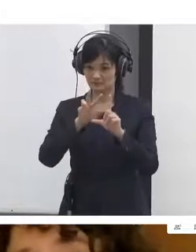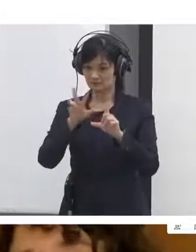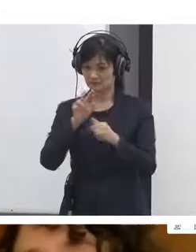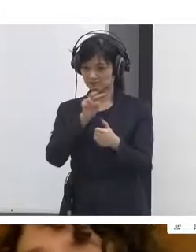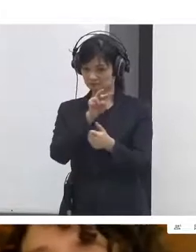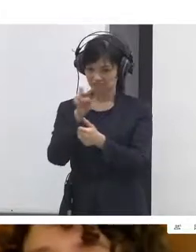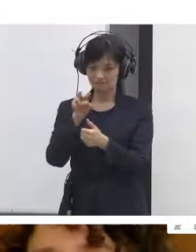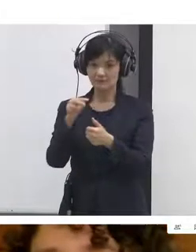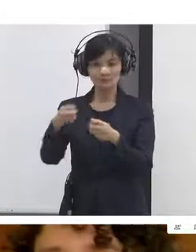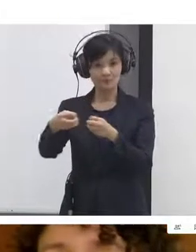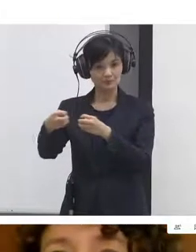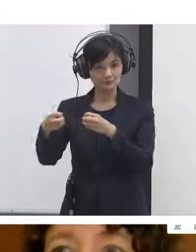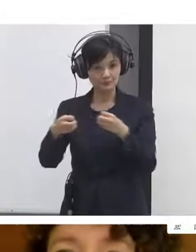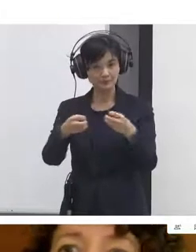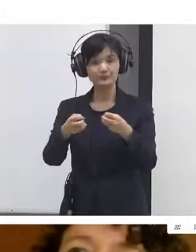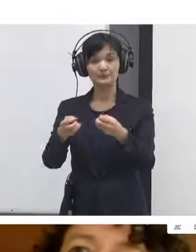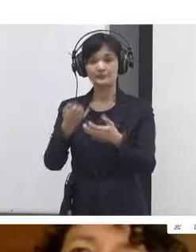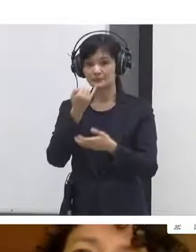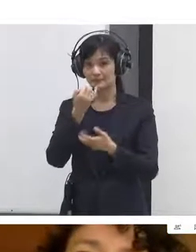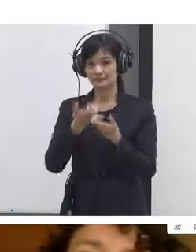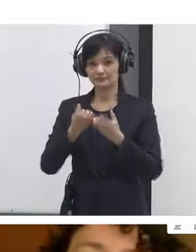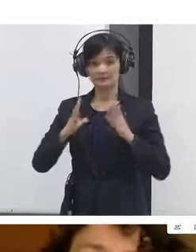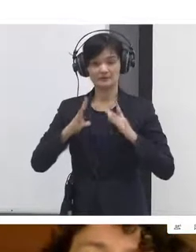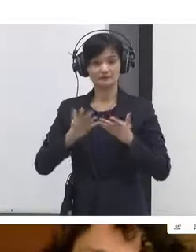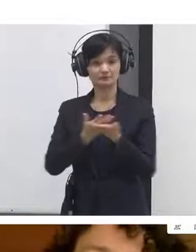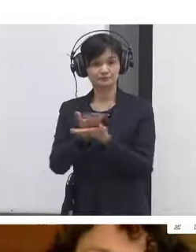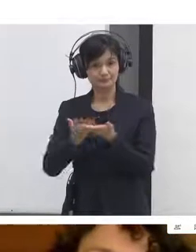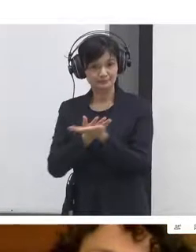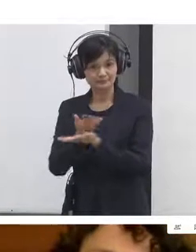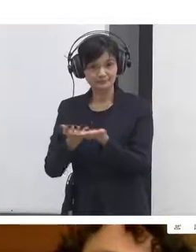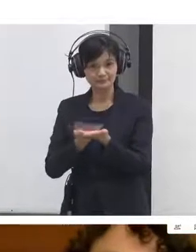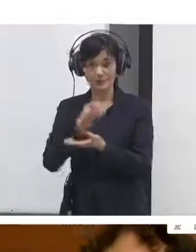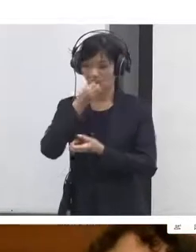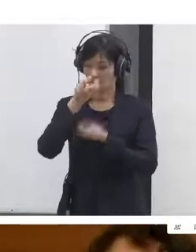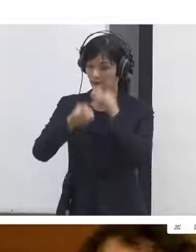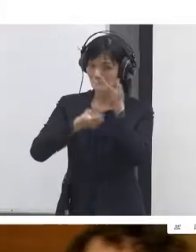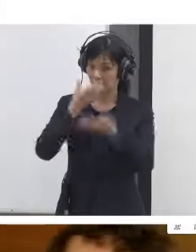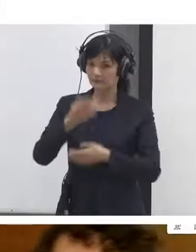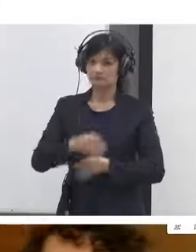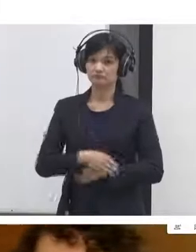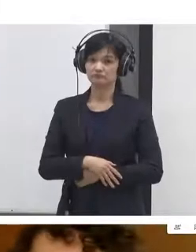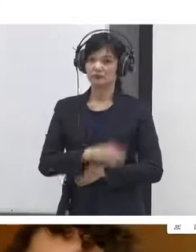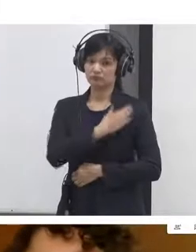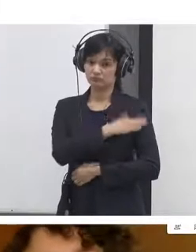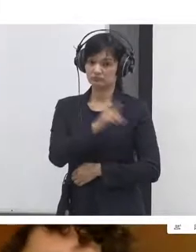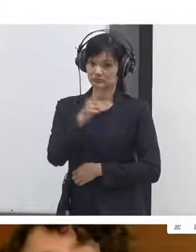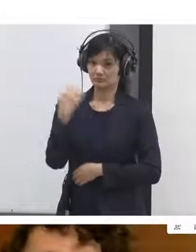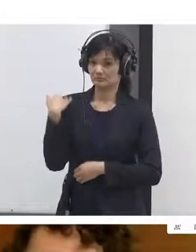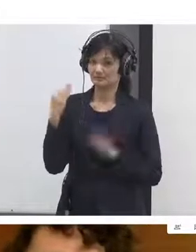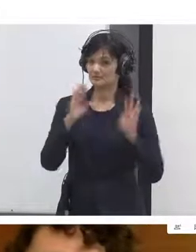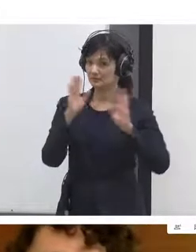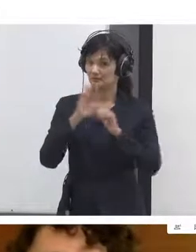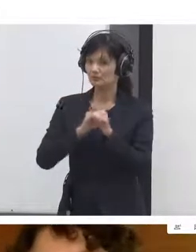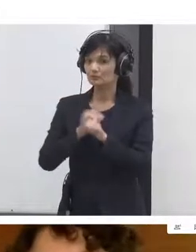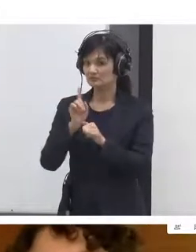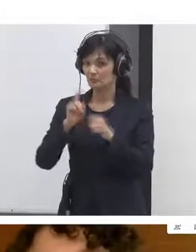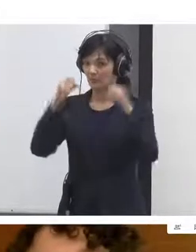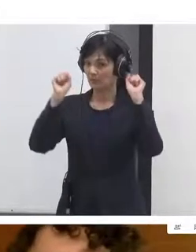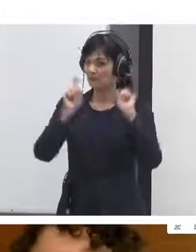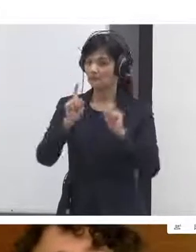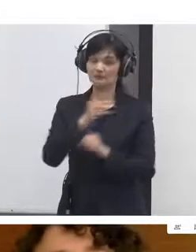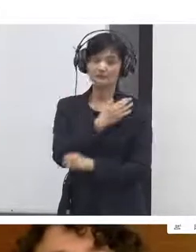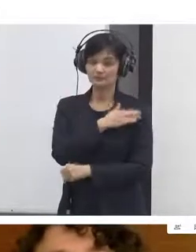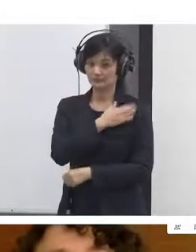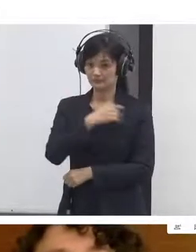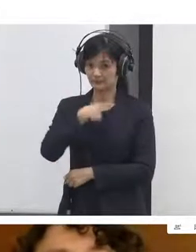where do the facilitators come from we're trying to open up new pathways to different walks of life to realize that there's a role